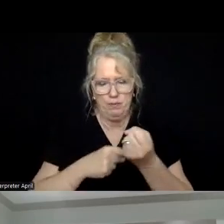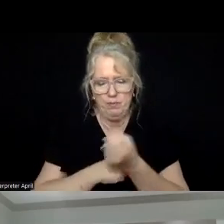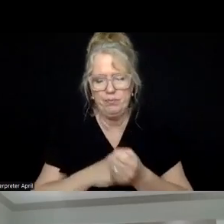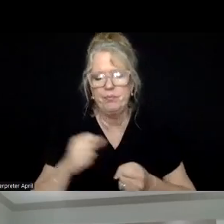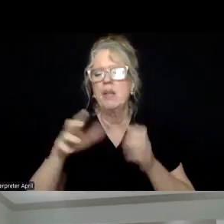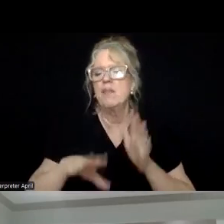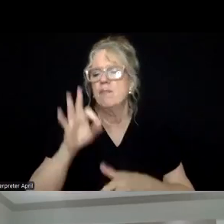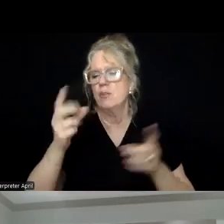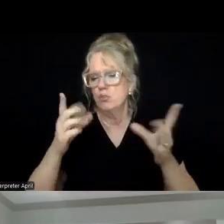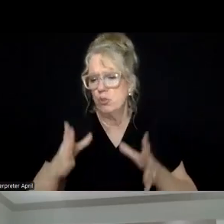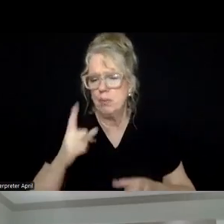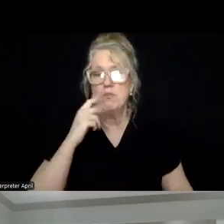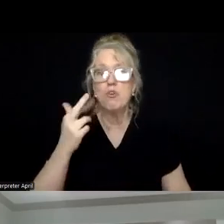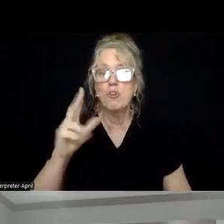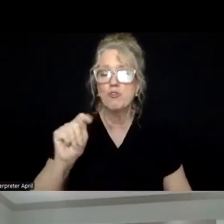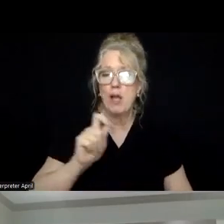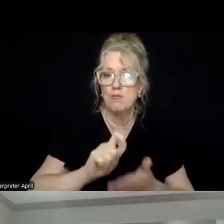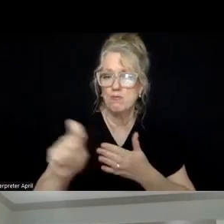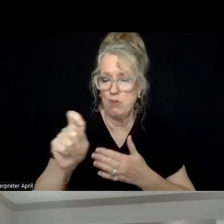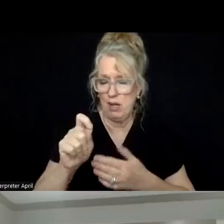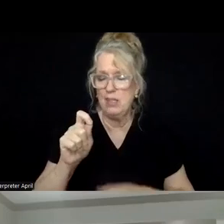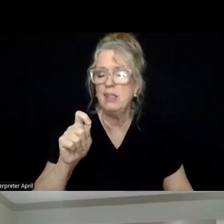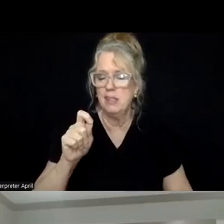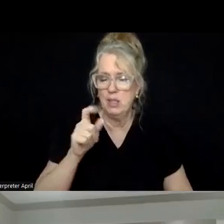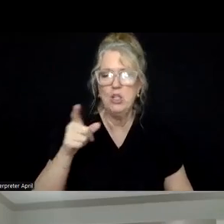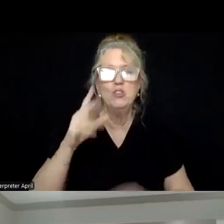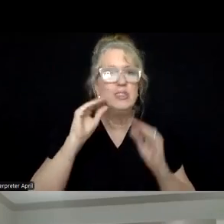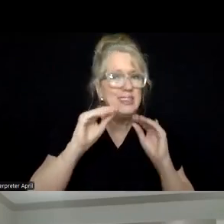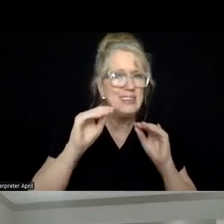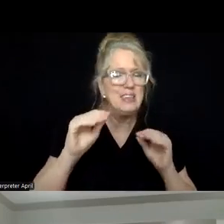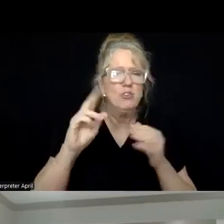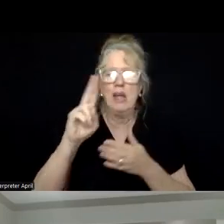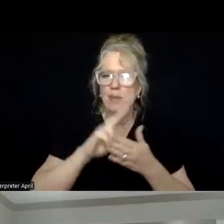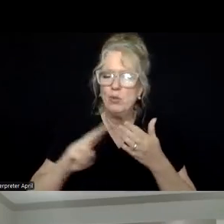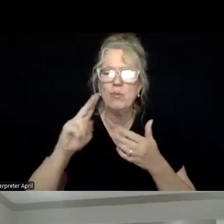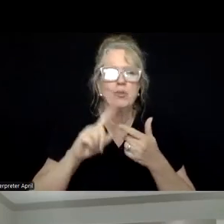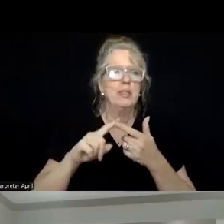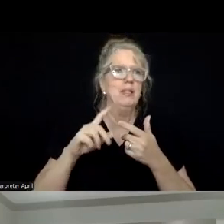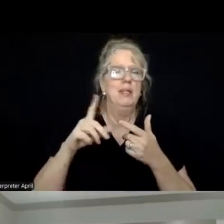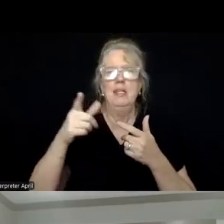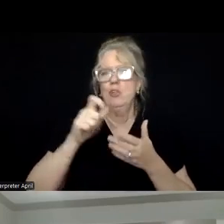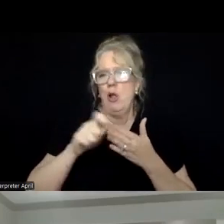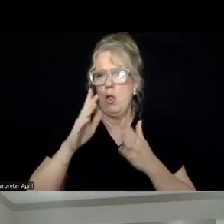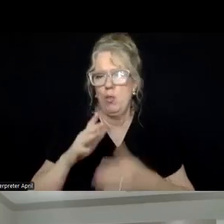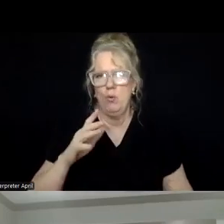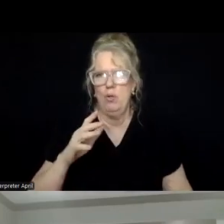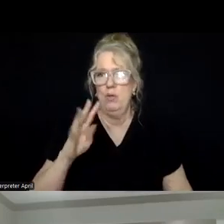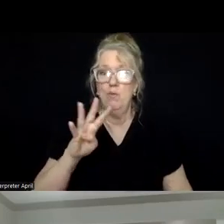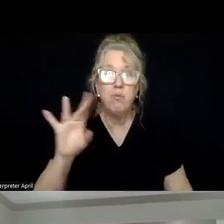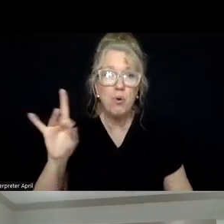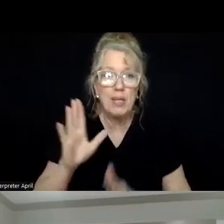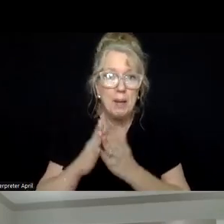of the Grant Writing Foundation. She's teaches grant writing at universities and she's the author of, of only 48